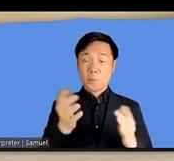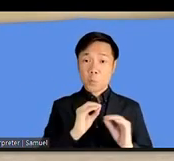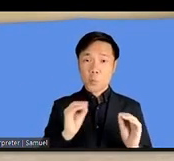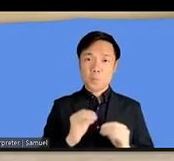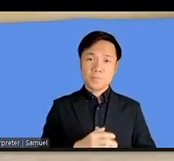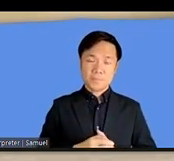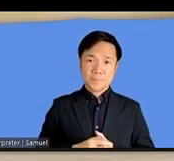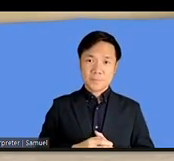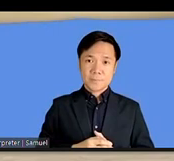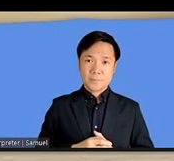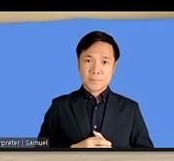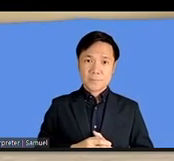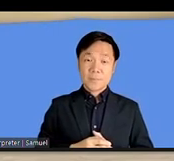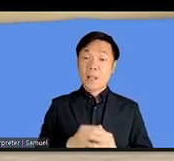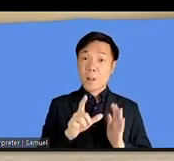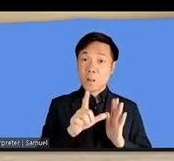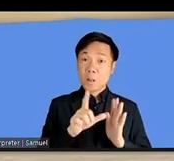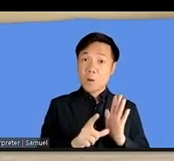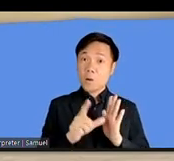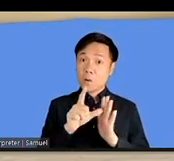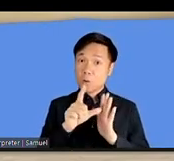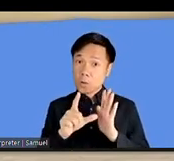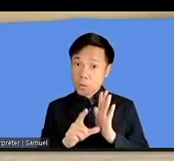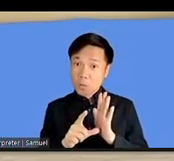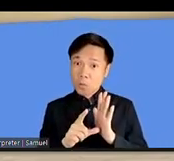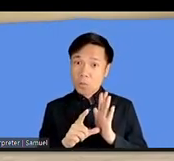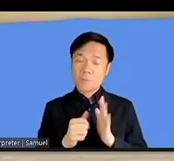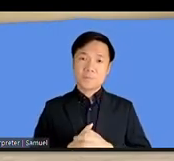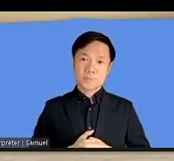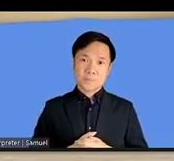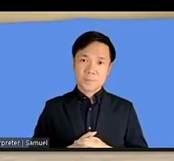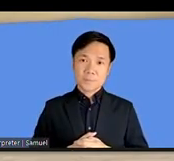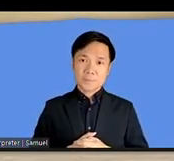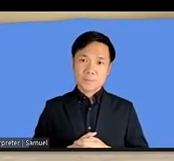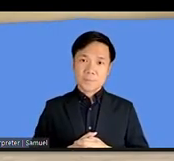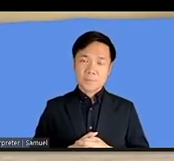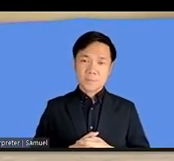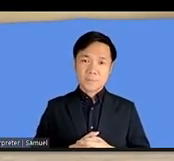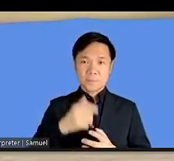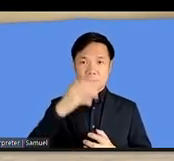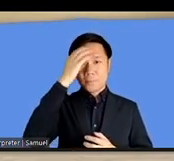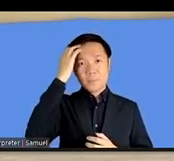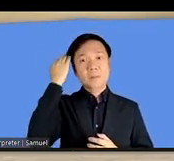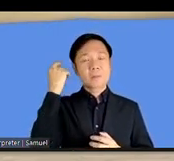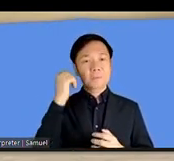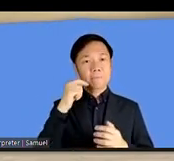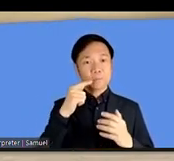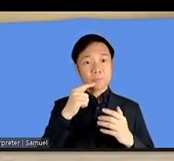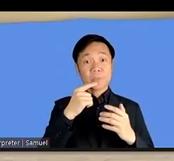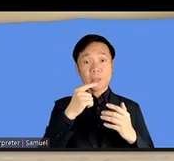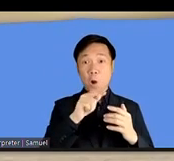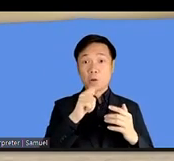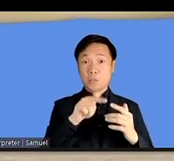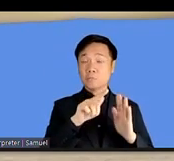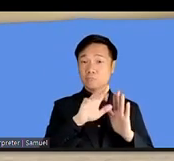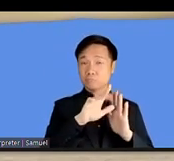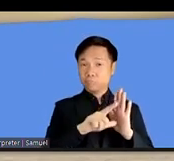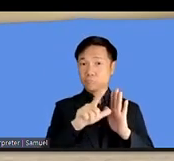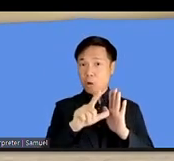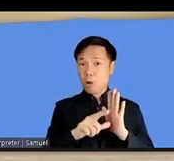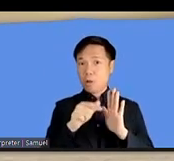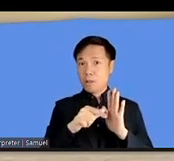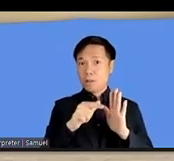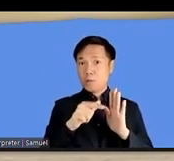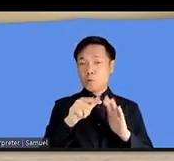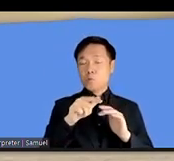of these laws were based on on on a pre-digital society and